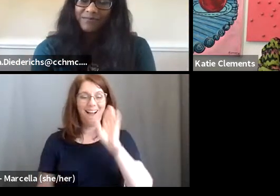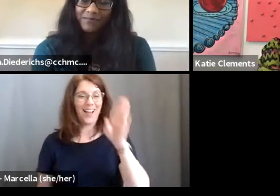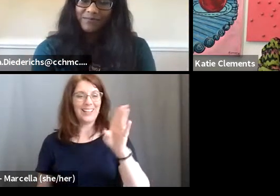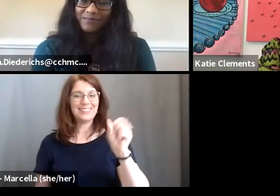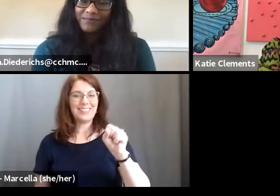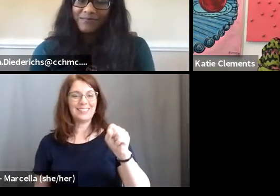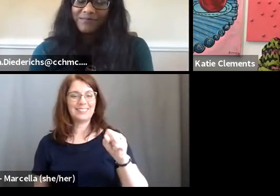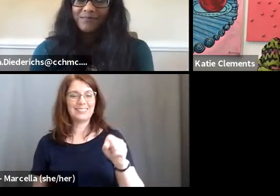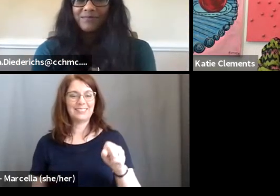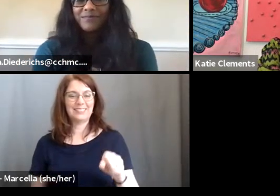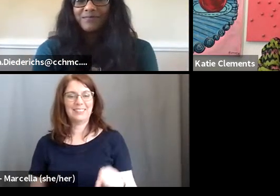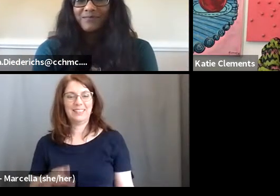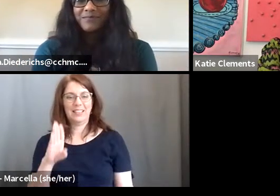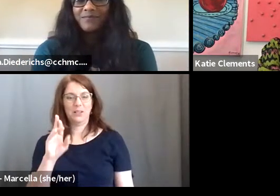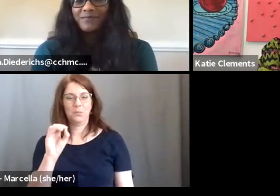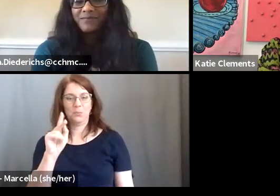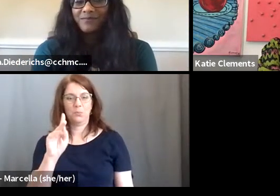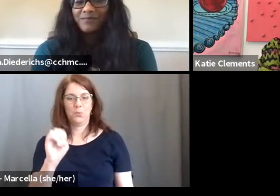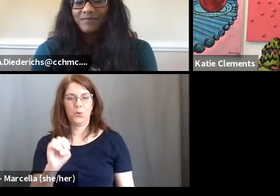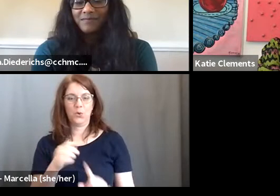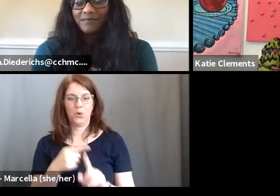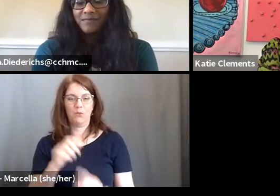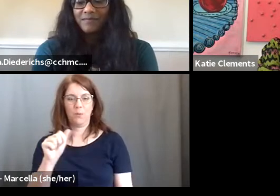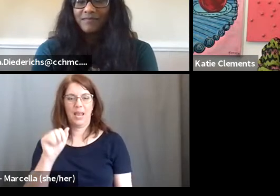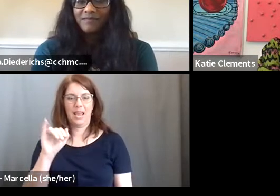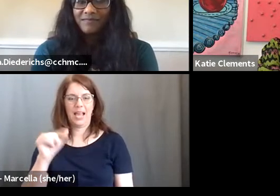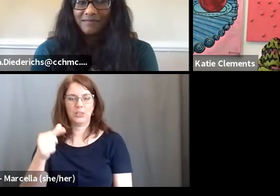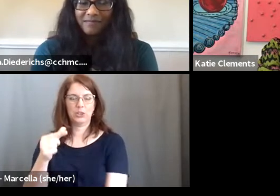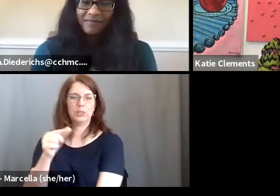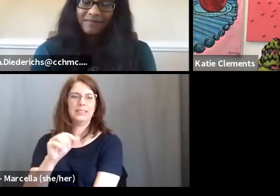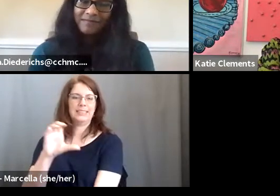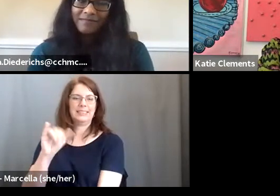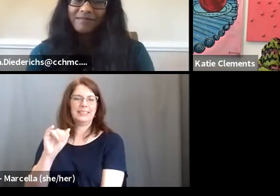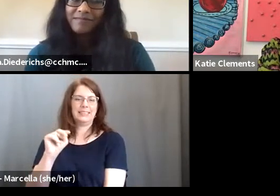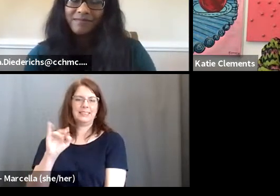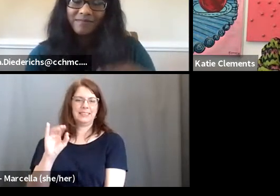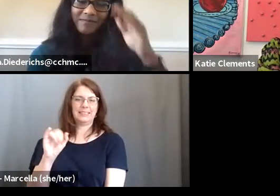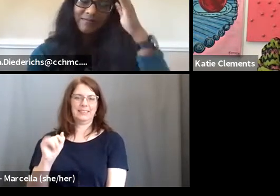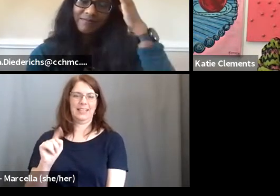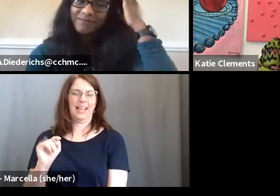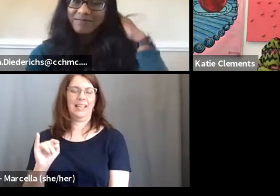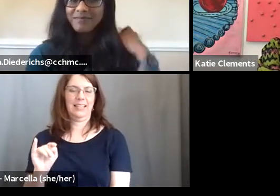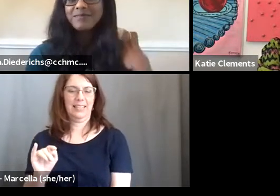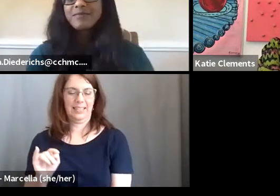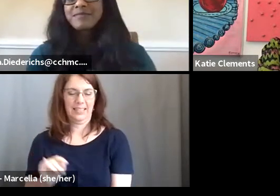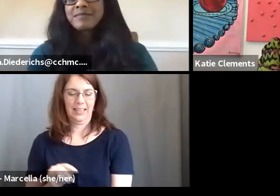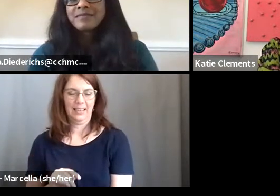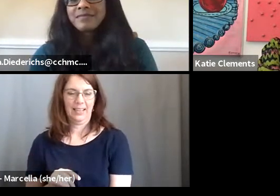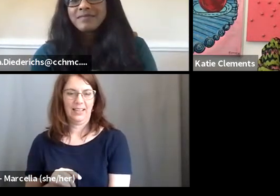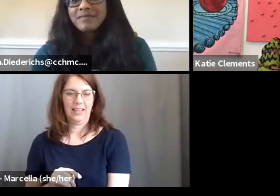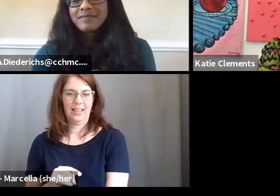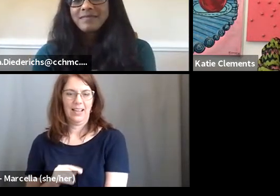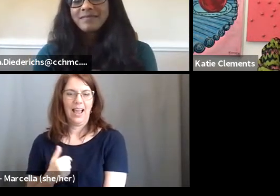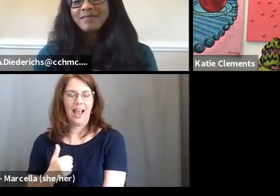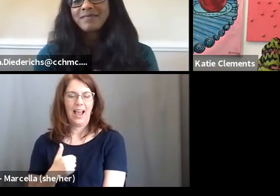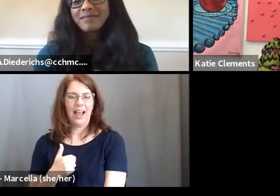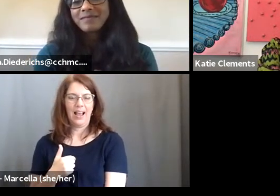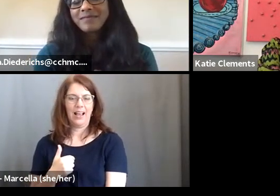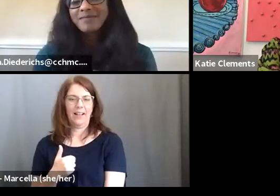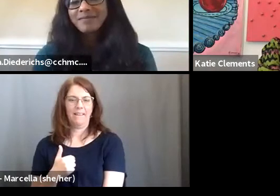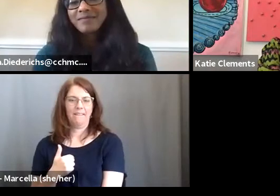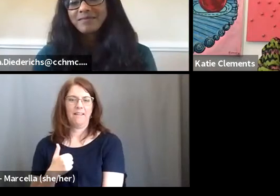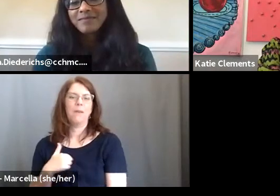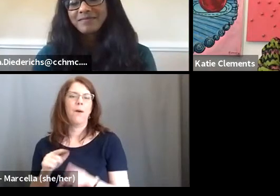yes. Hi, Brooke from, um, AIJ Cincinnati joining you guys here. I'm the merge director. Um, I've got, I'm also